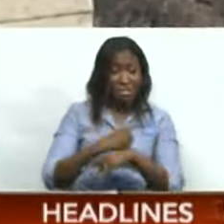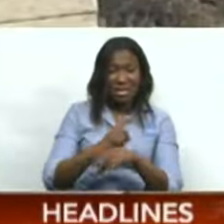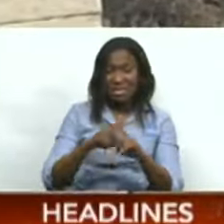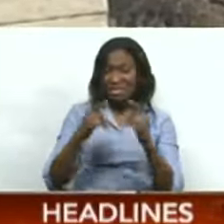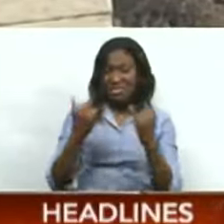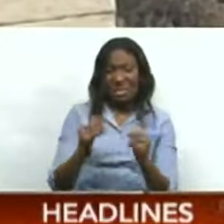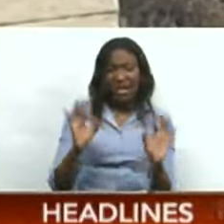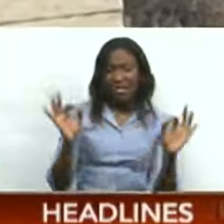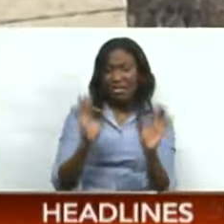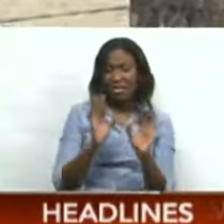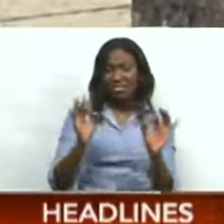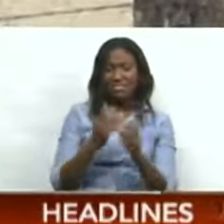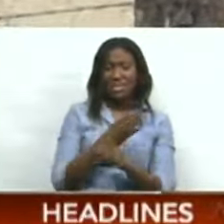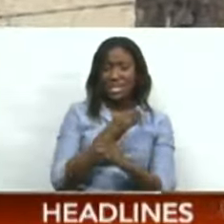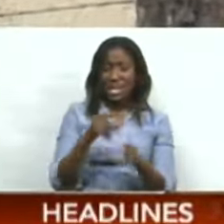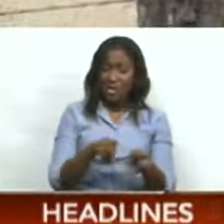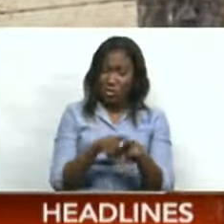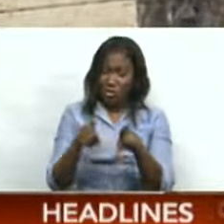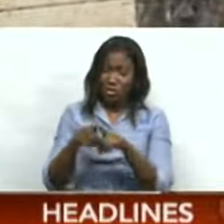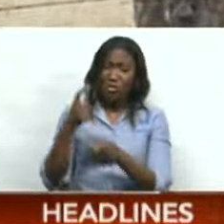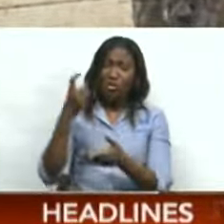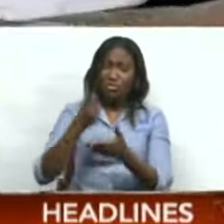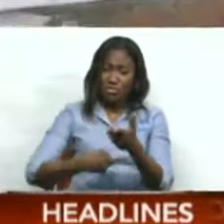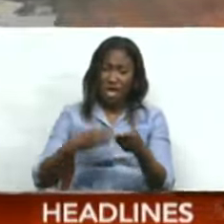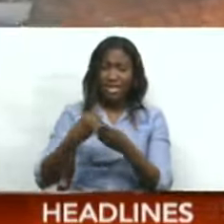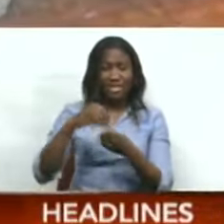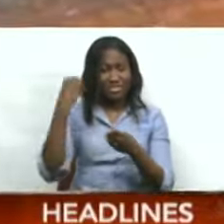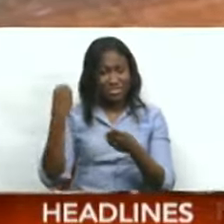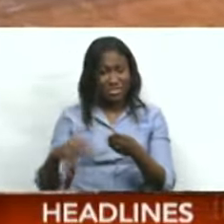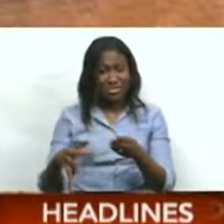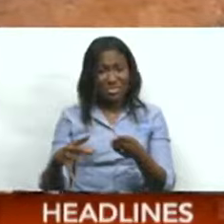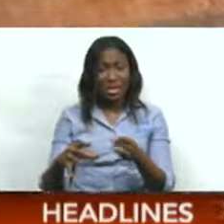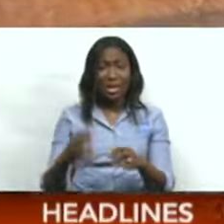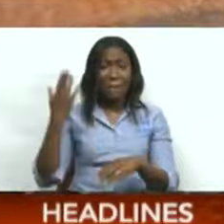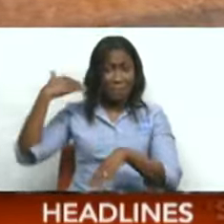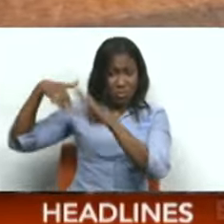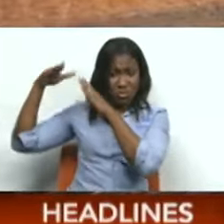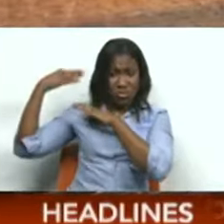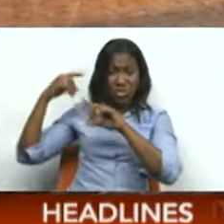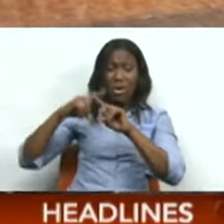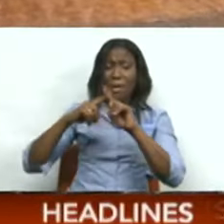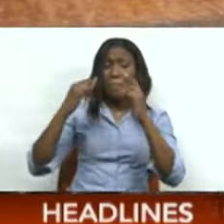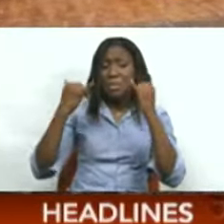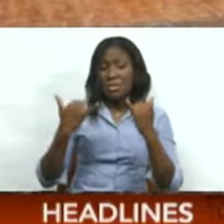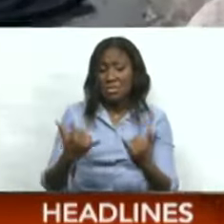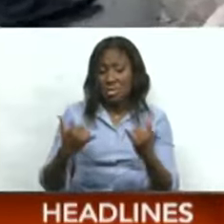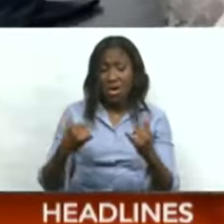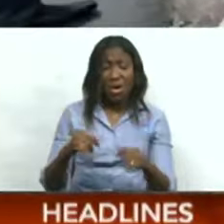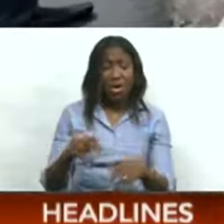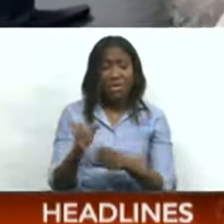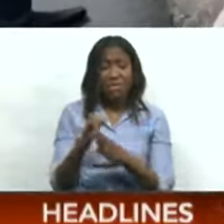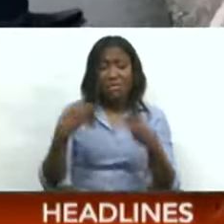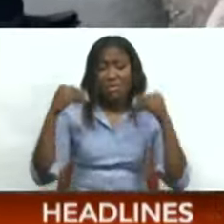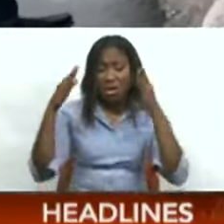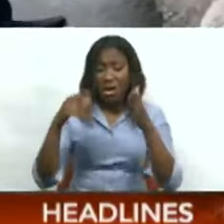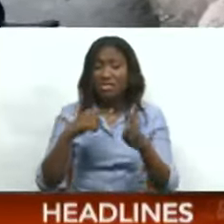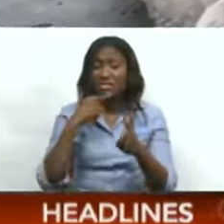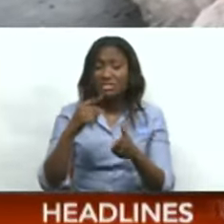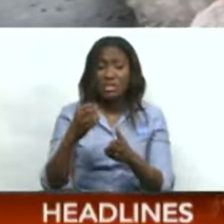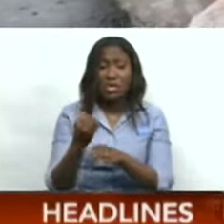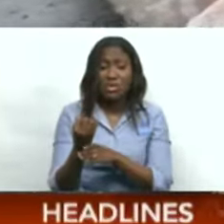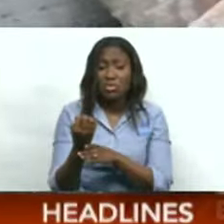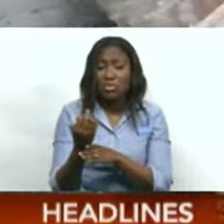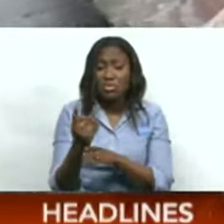With prices traditionally higher around this time, vendors say sales have been slow for weeks. In San Fernando,